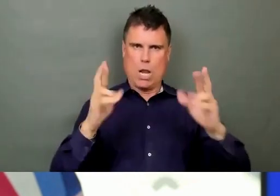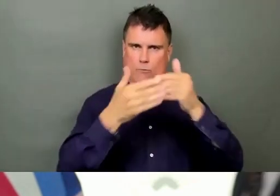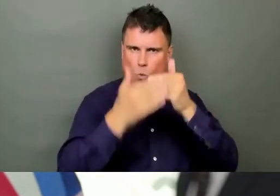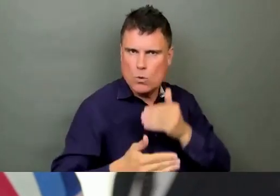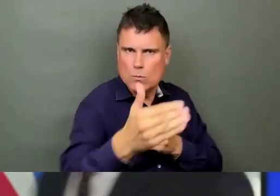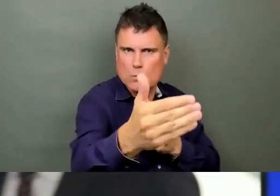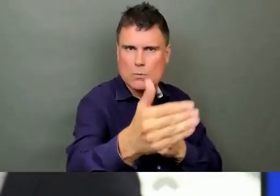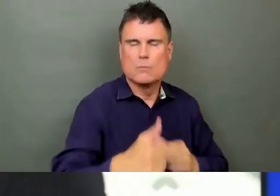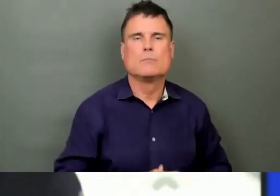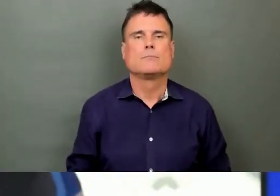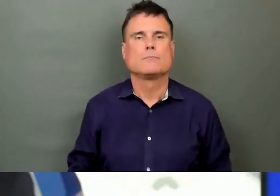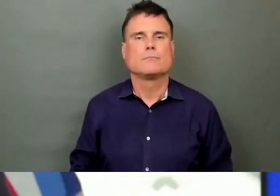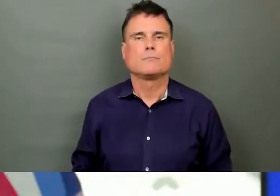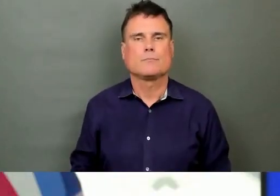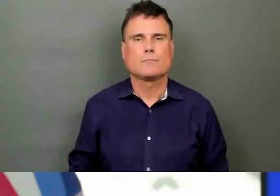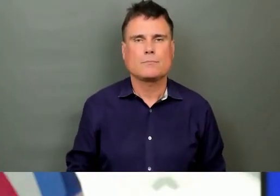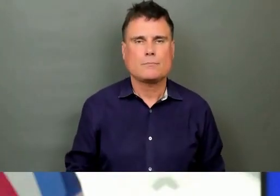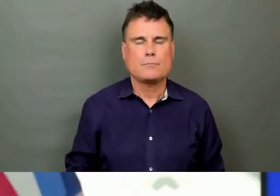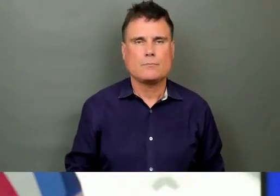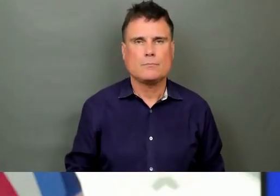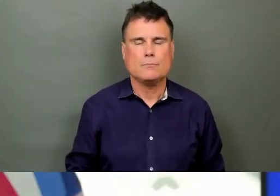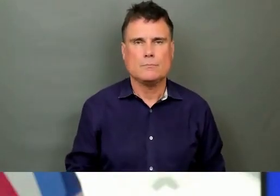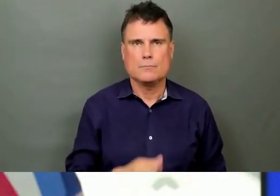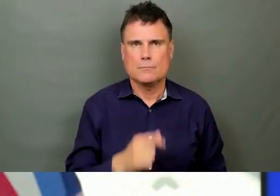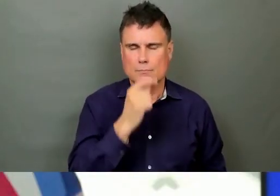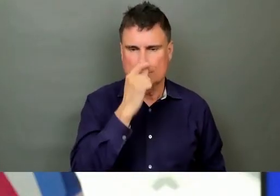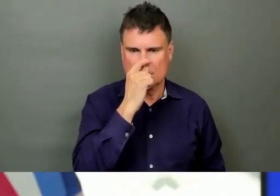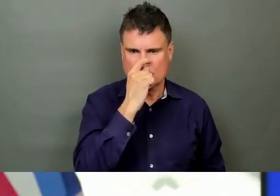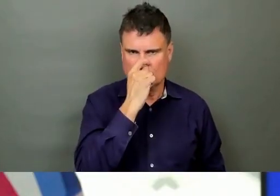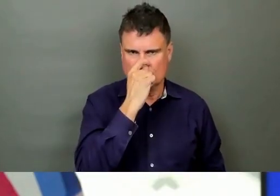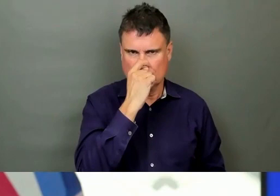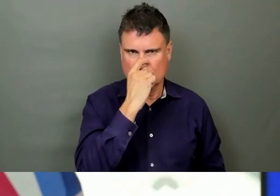Question is from Colton Davis. Radio NL. Please go ahead.